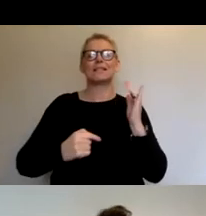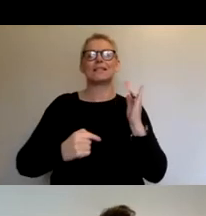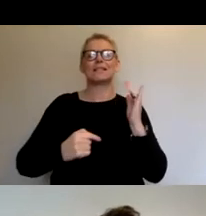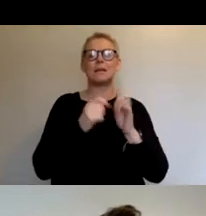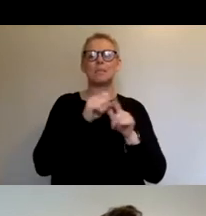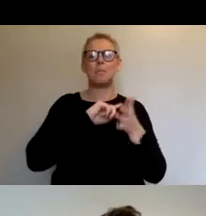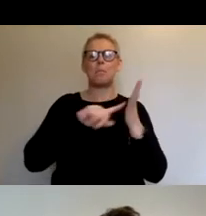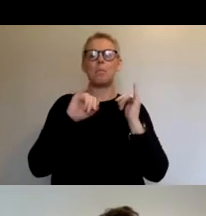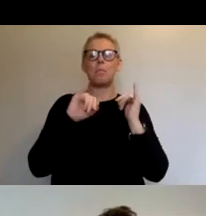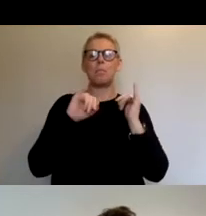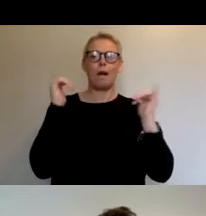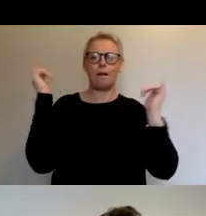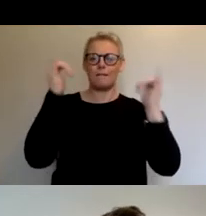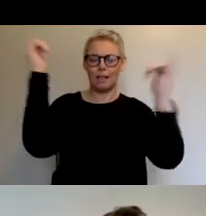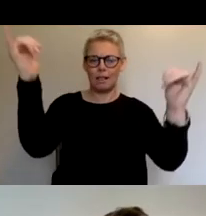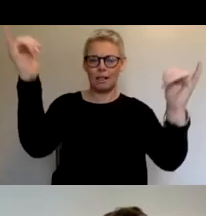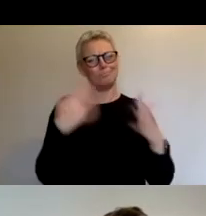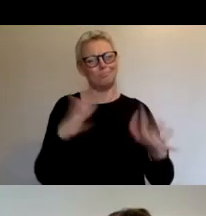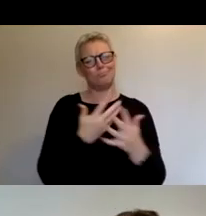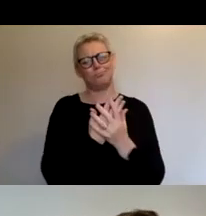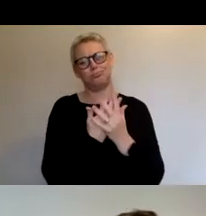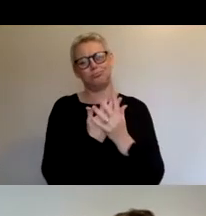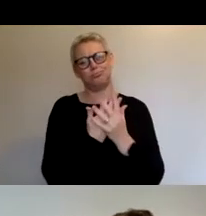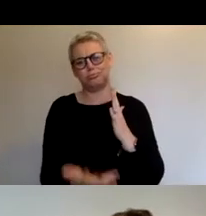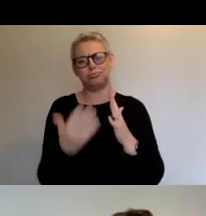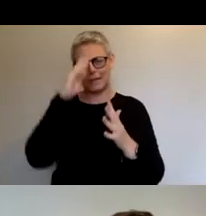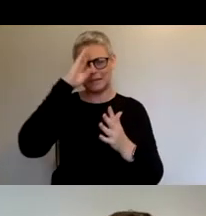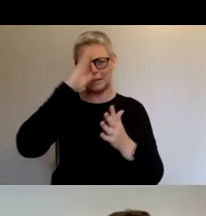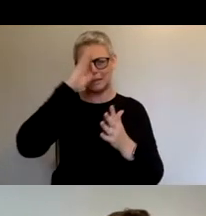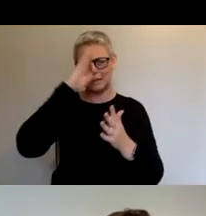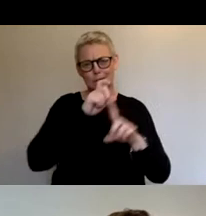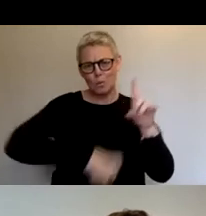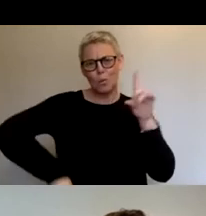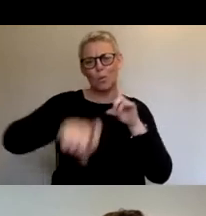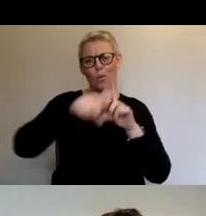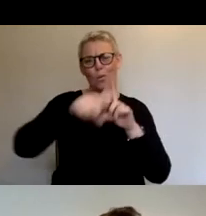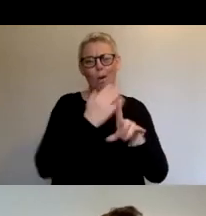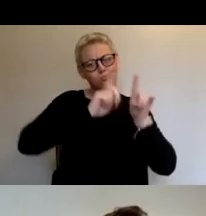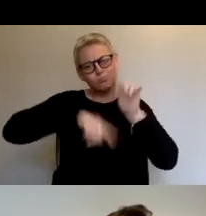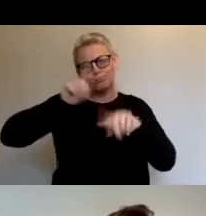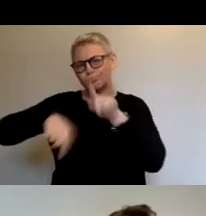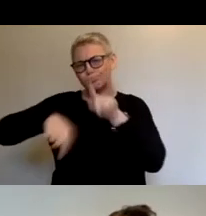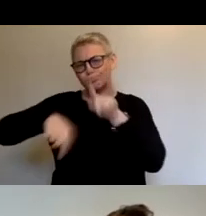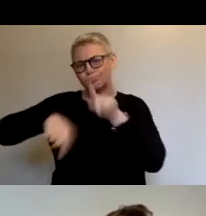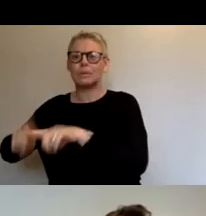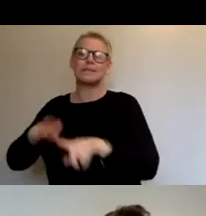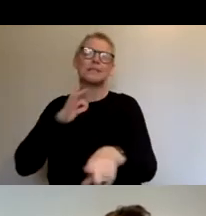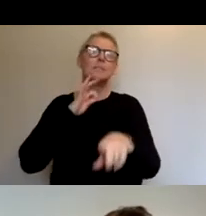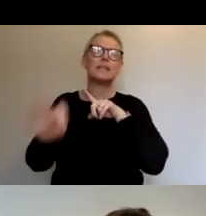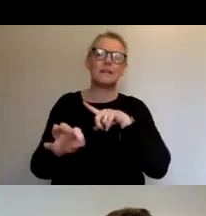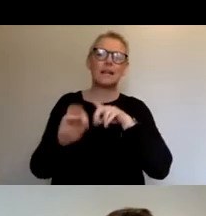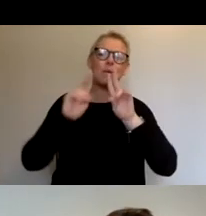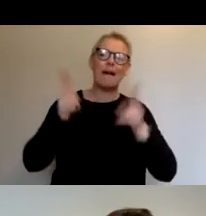significant experience working across a range of communities and cultural institutions in Bristol, particularly with African-Caribbean-led community